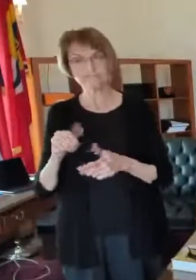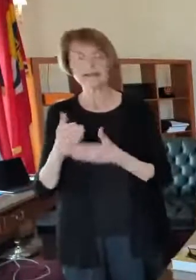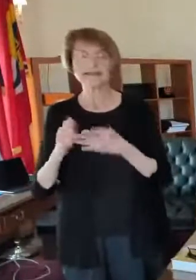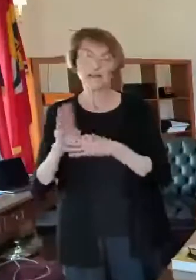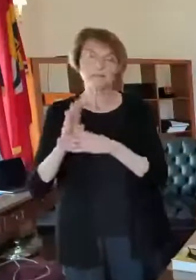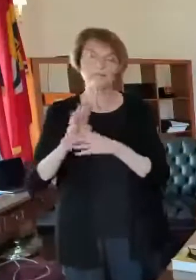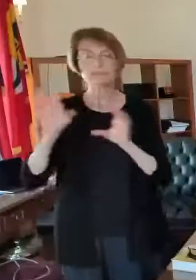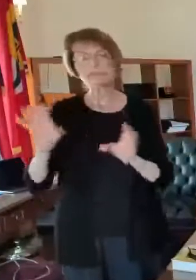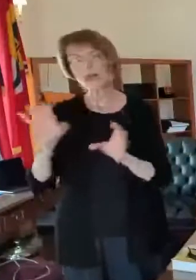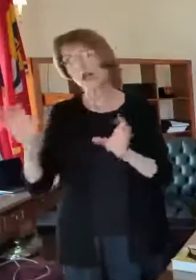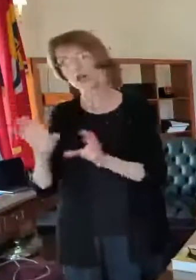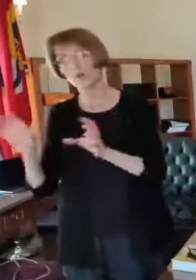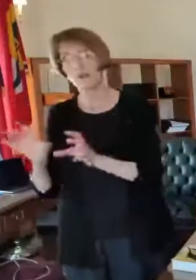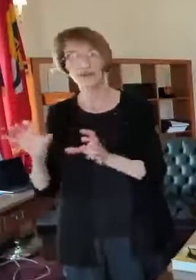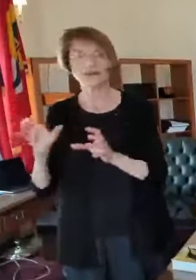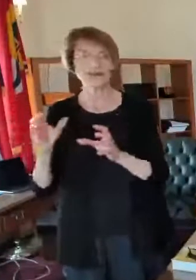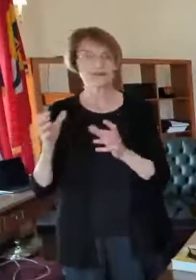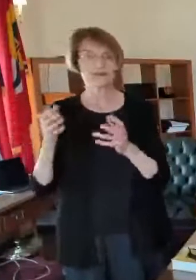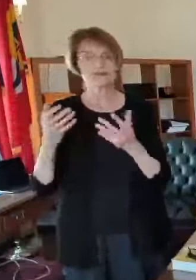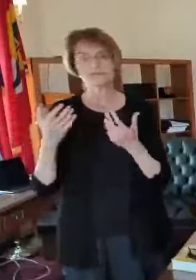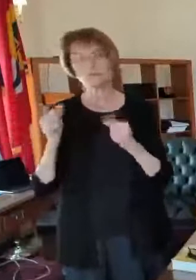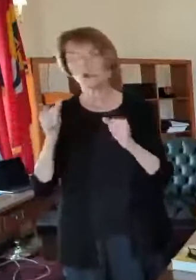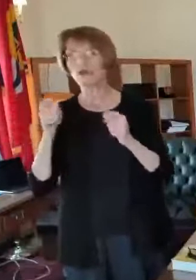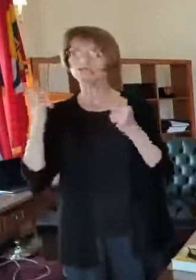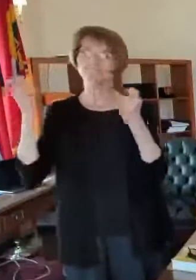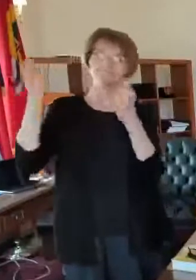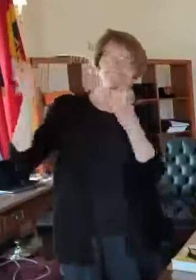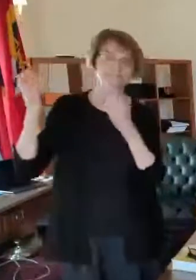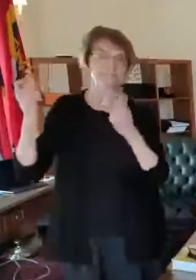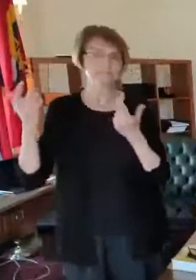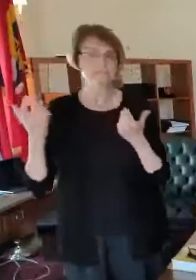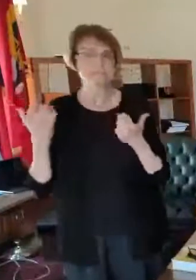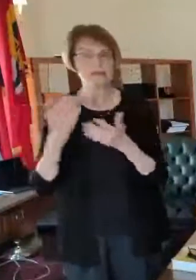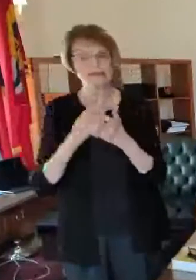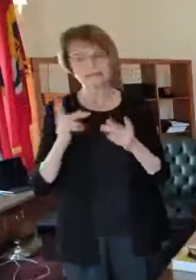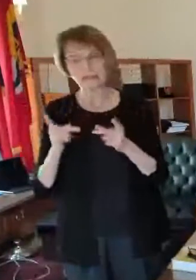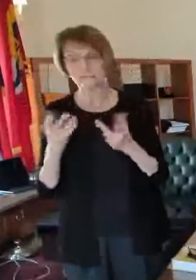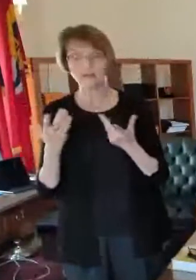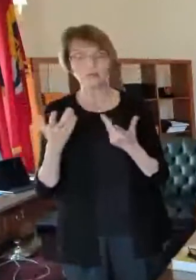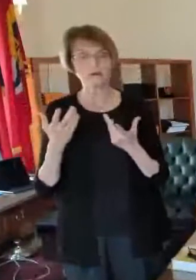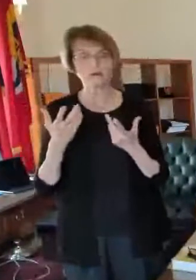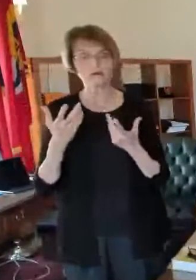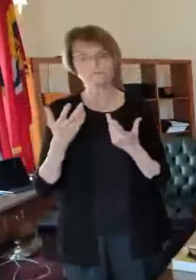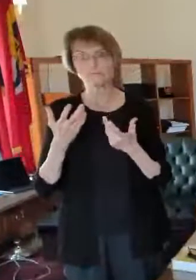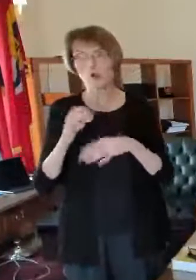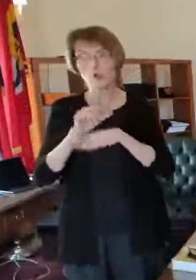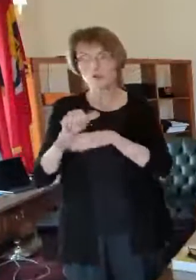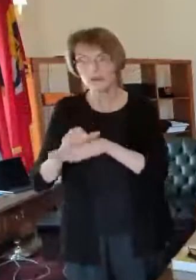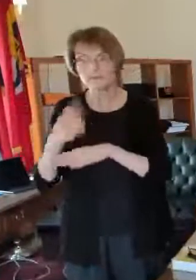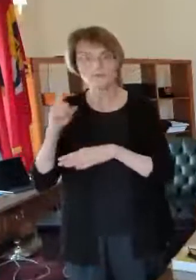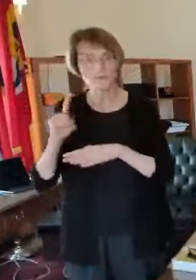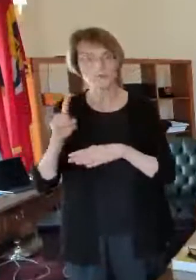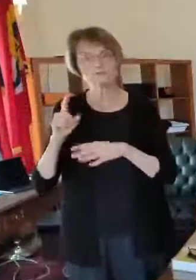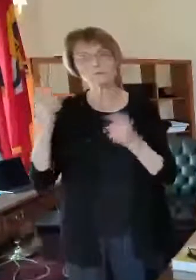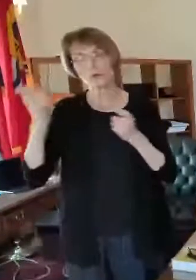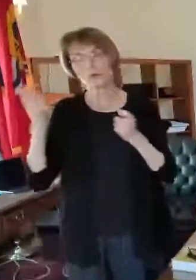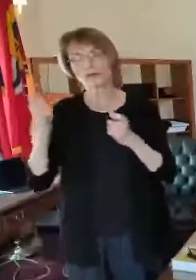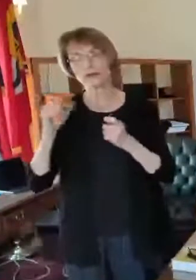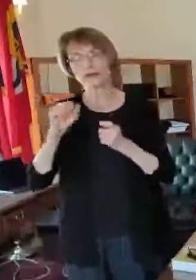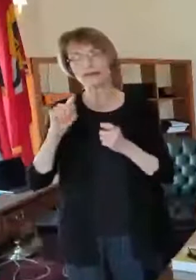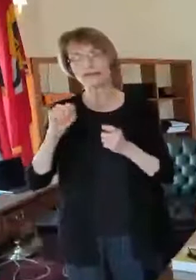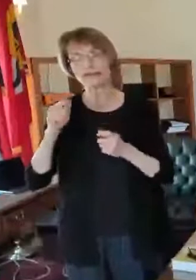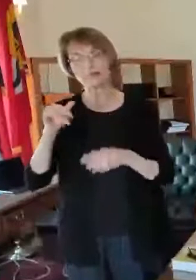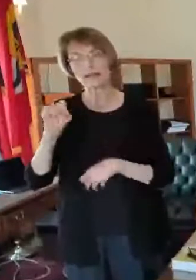decorate their businesses and trying to make it as festive as possible uh some folks are getting reservations there so st patrick's day no no